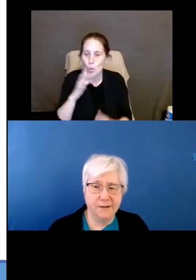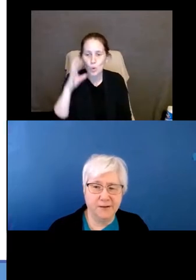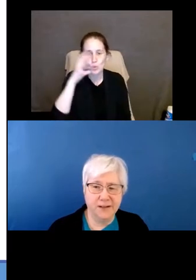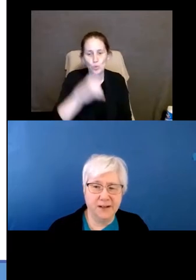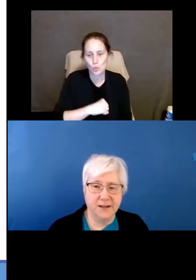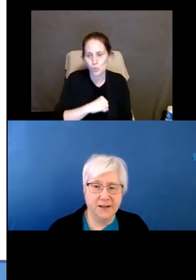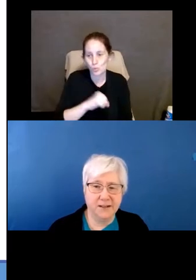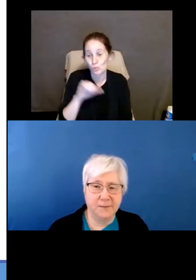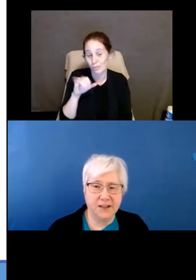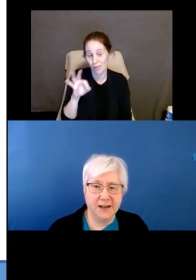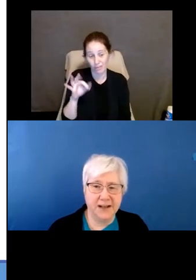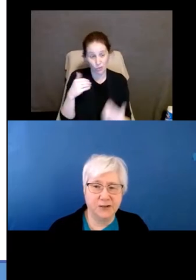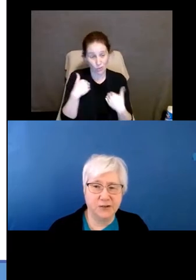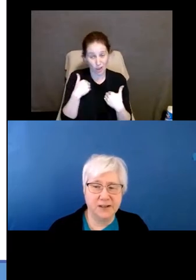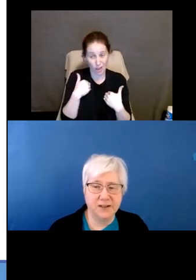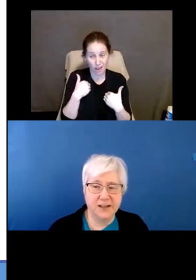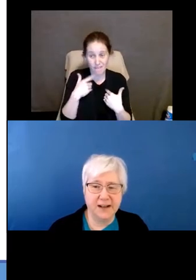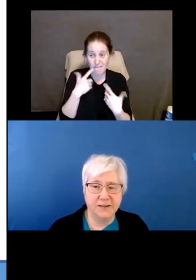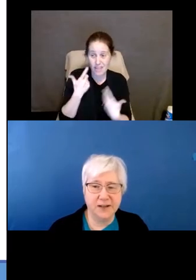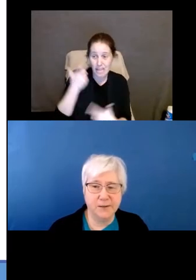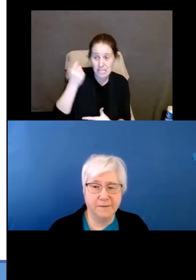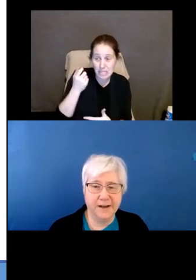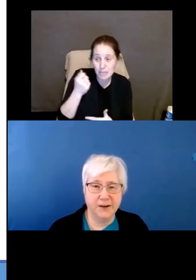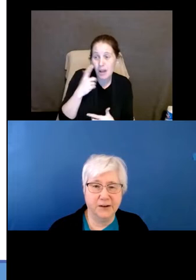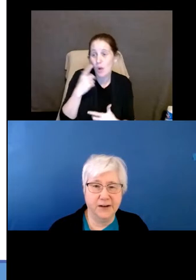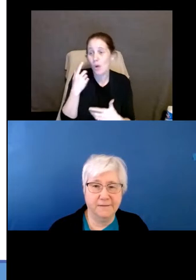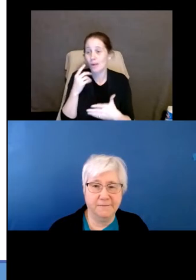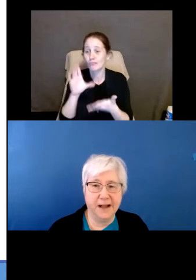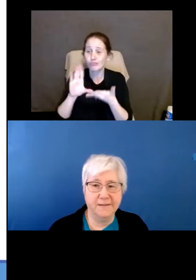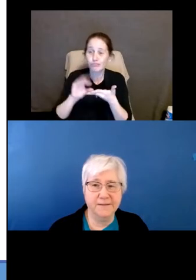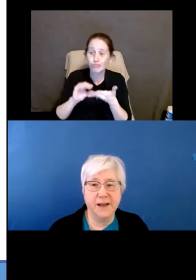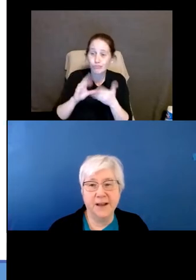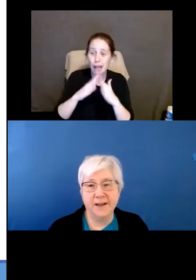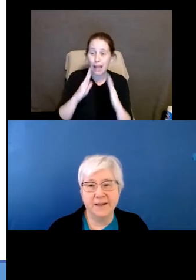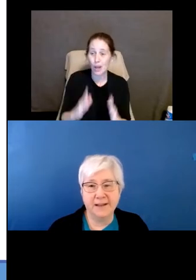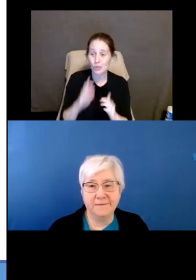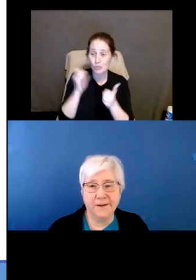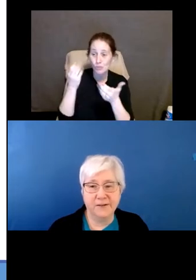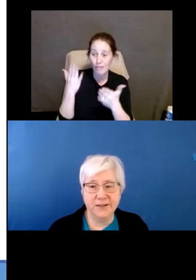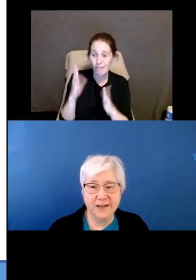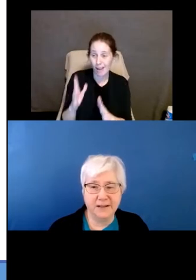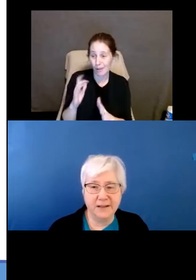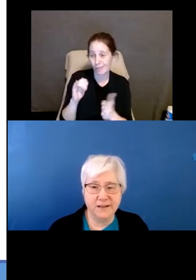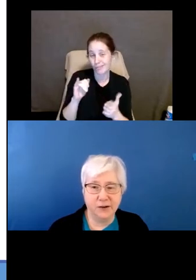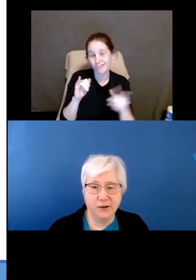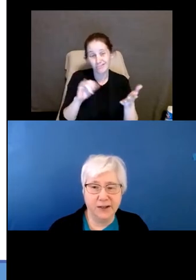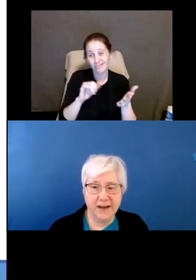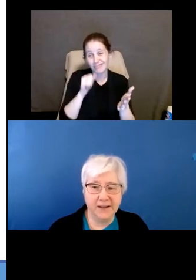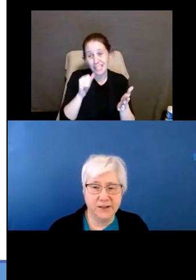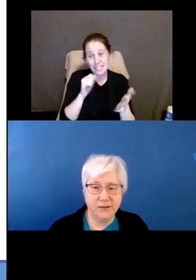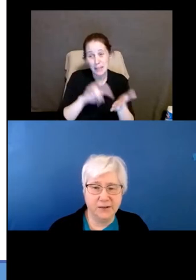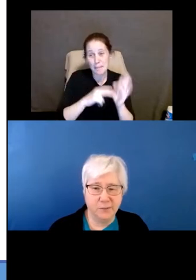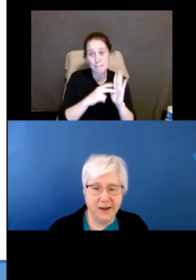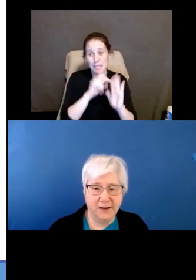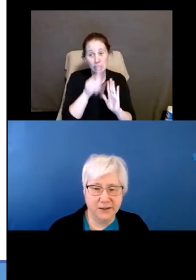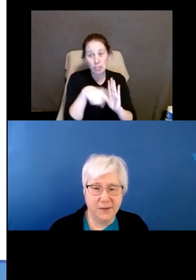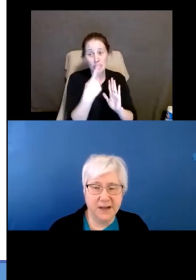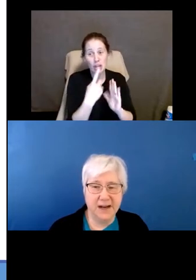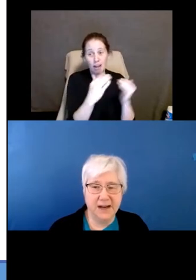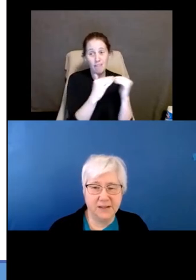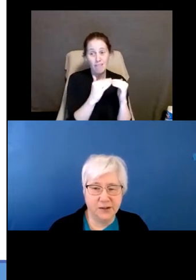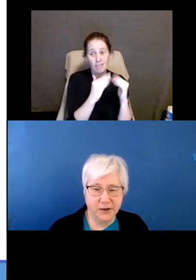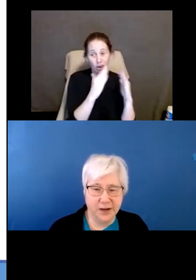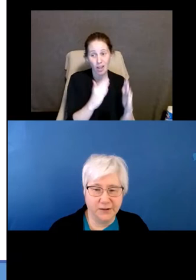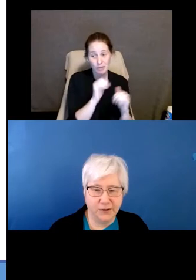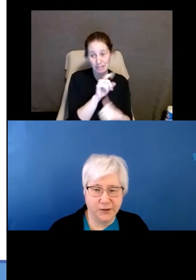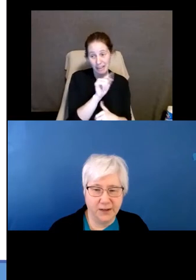if there is a subsidized or assisted housing provider involved that the Fair Housing Act is the whole answer. There may also be